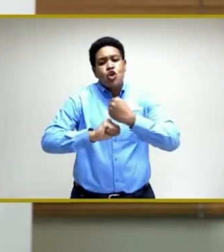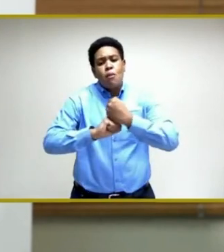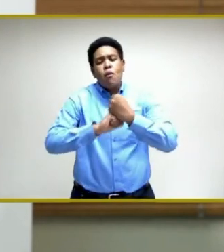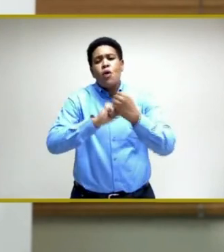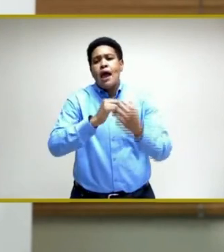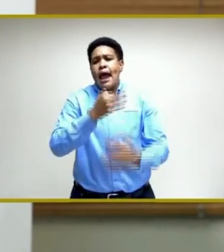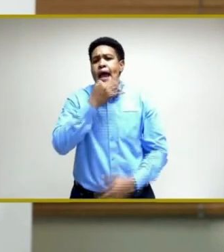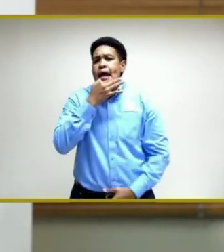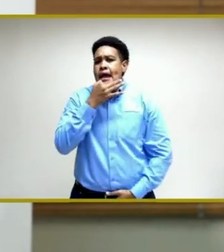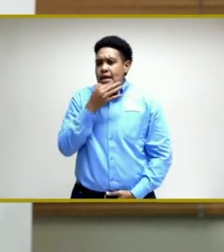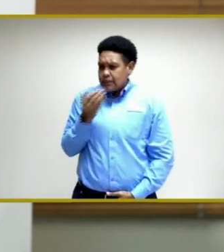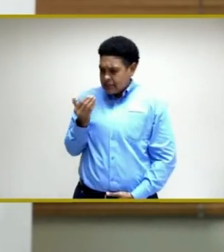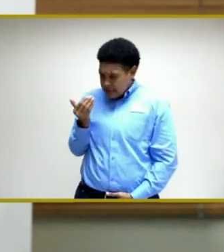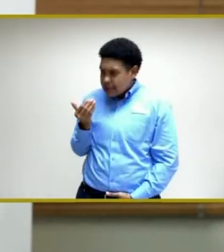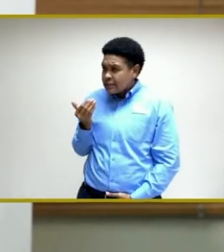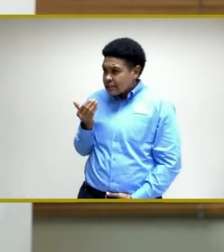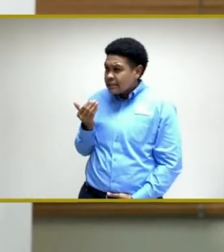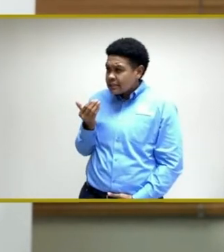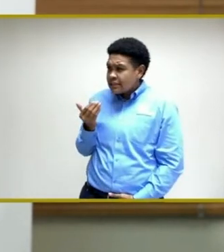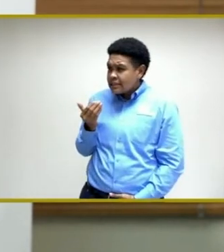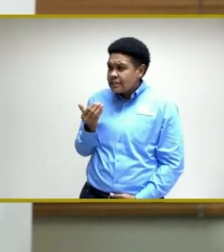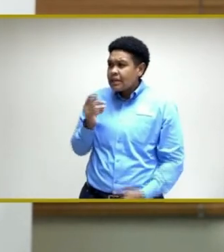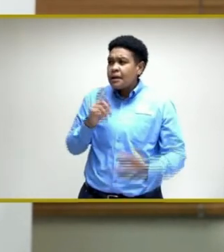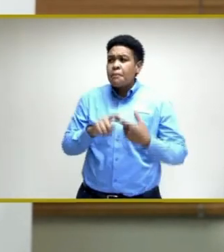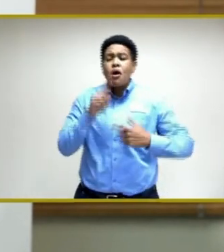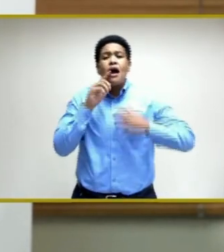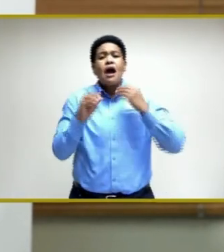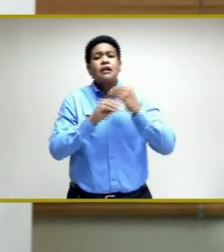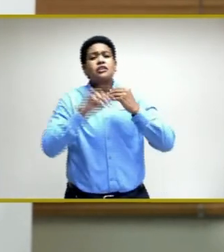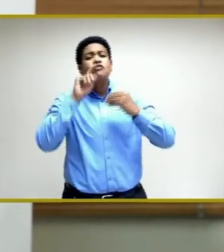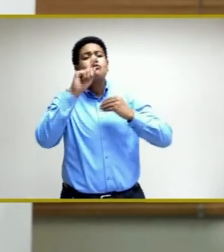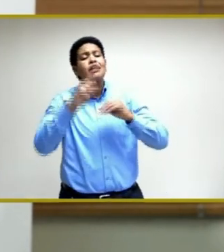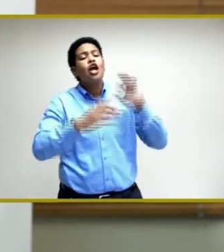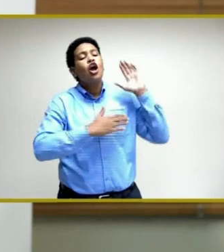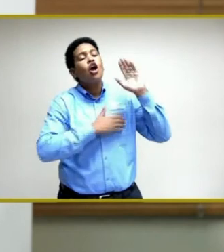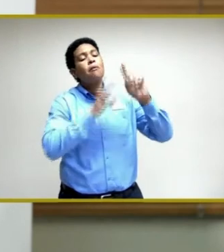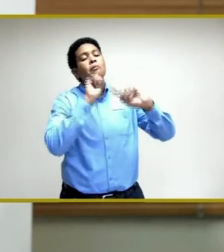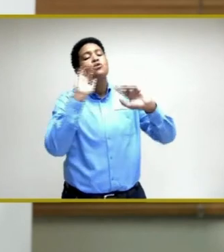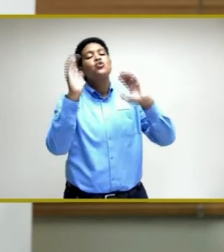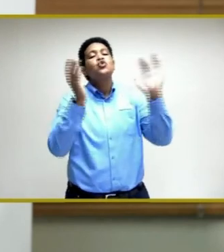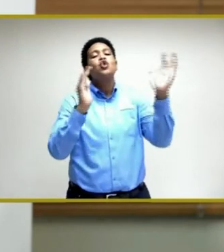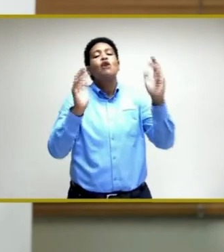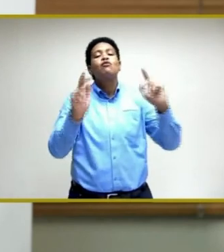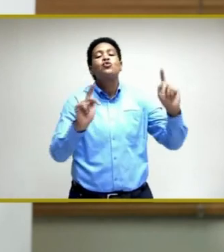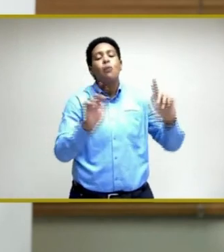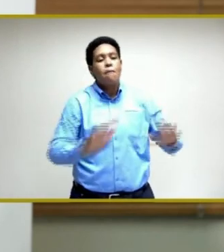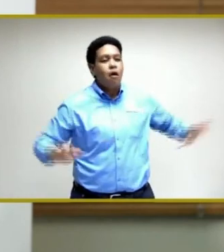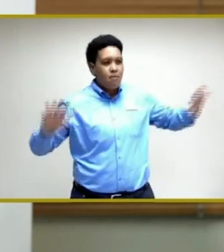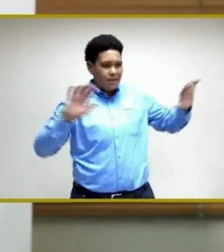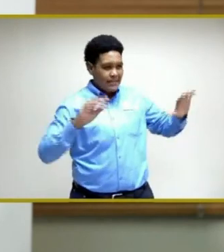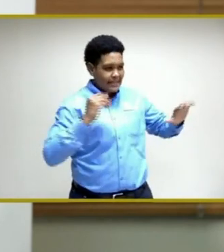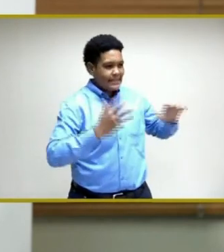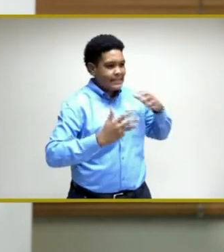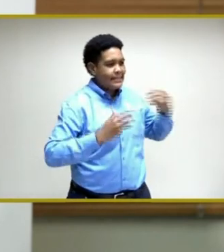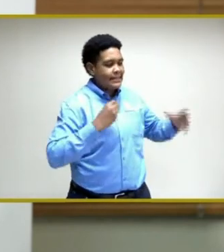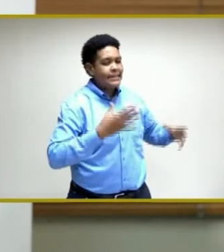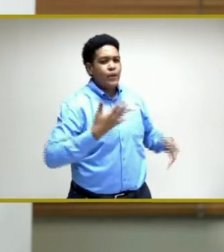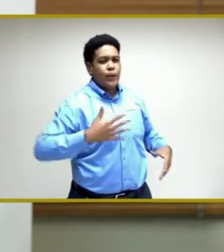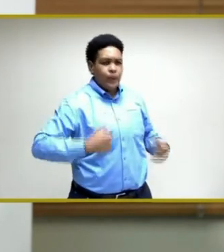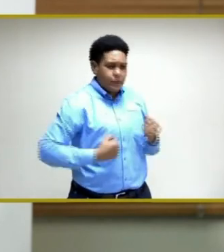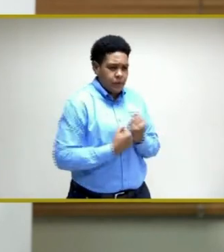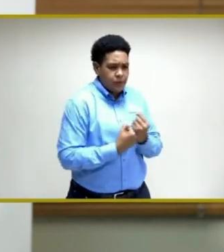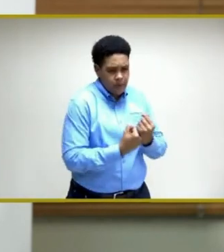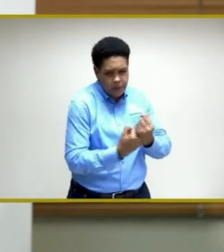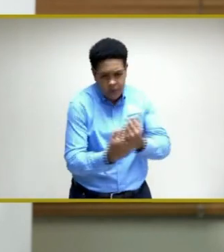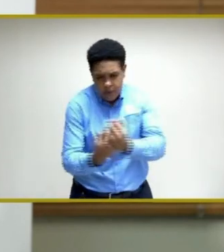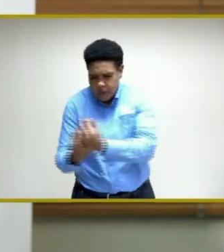the expertise, the commitment to service to the population. And it's so important for us to